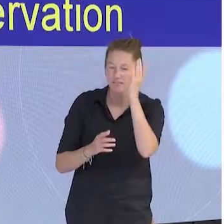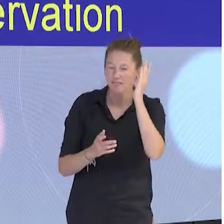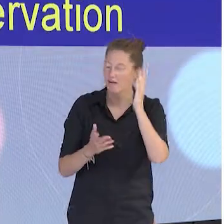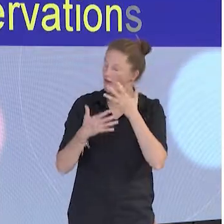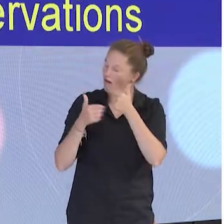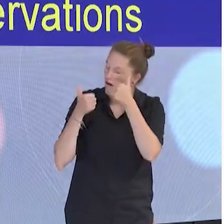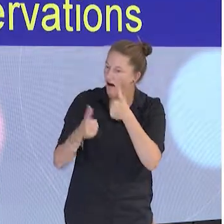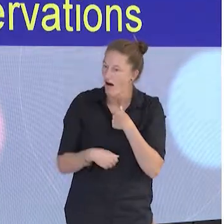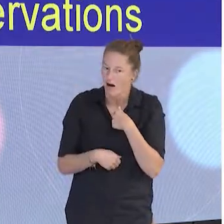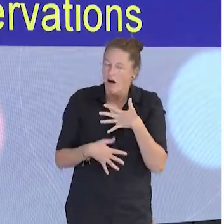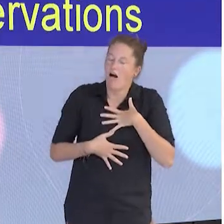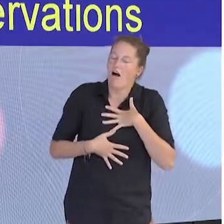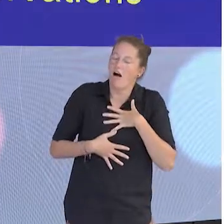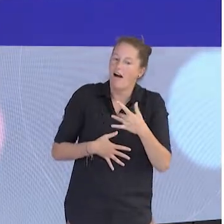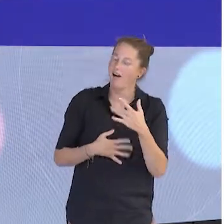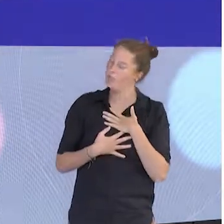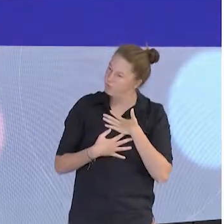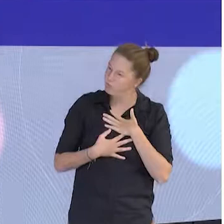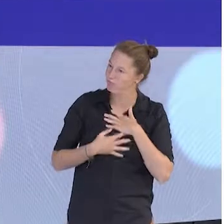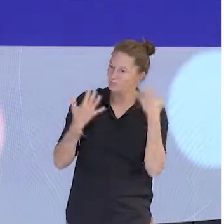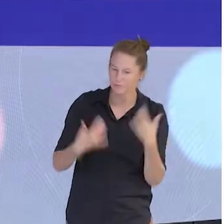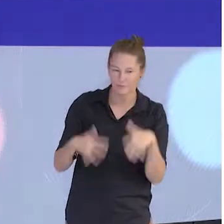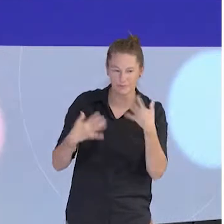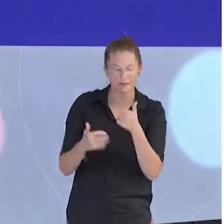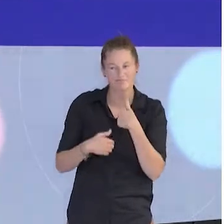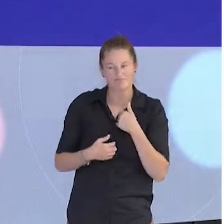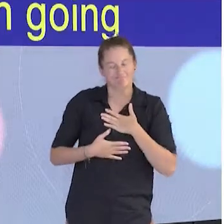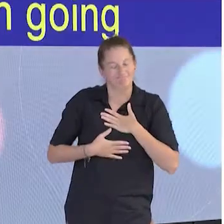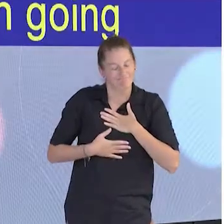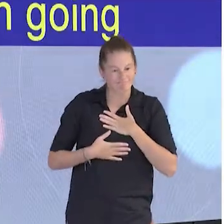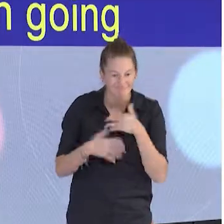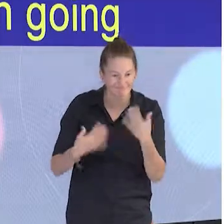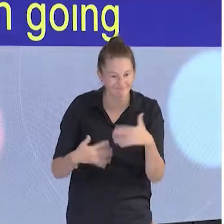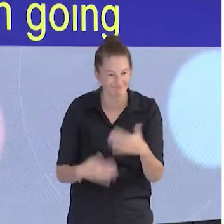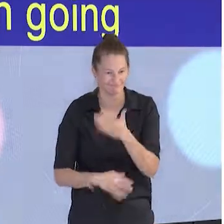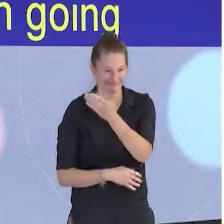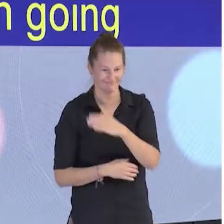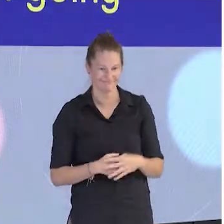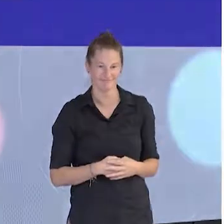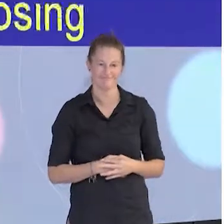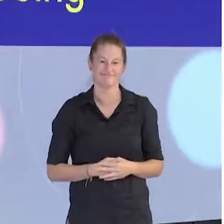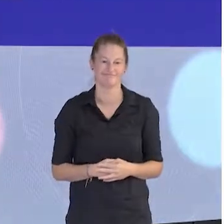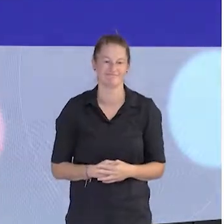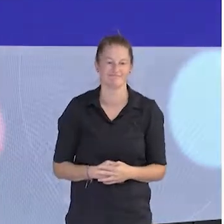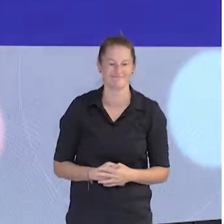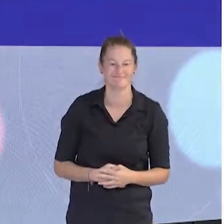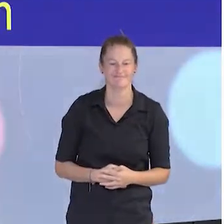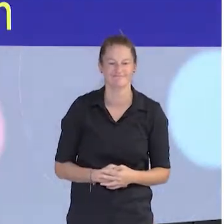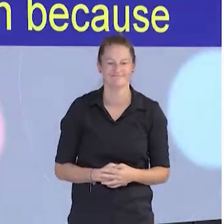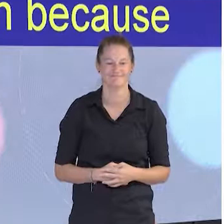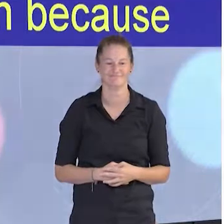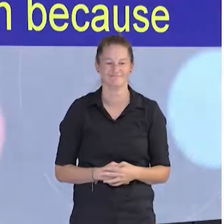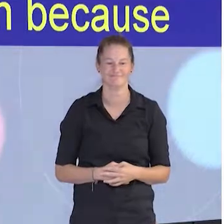forum. I'm going to skip some of the closing words that I had written because I think this was